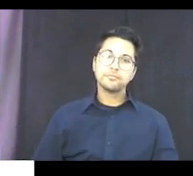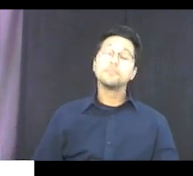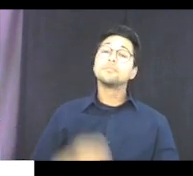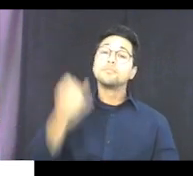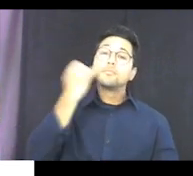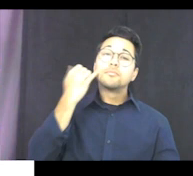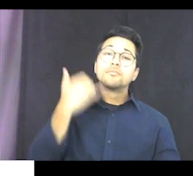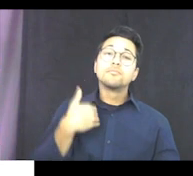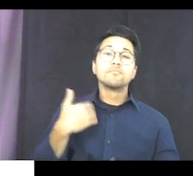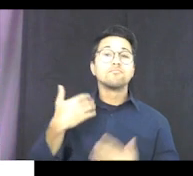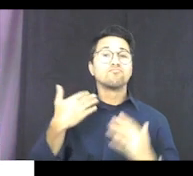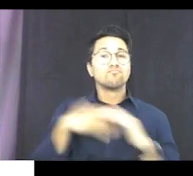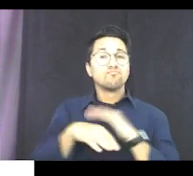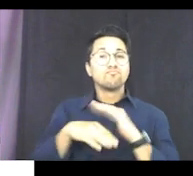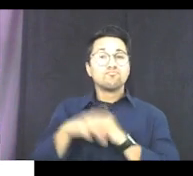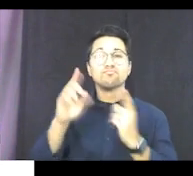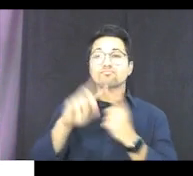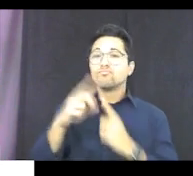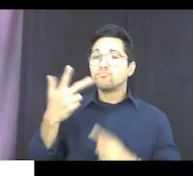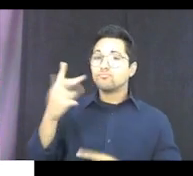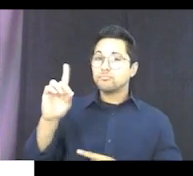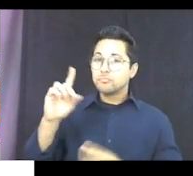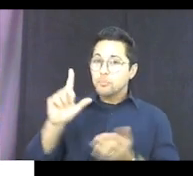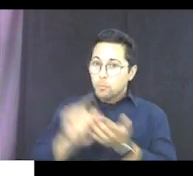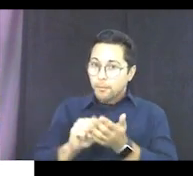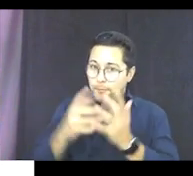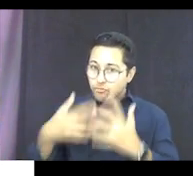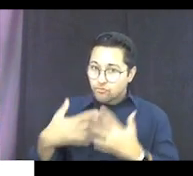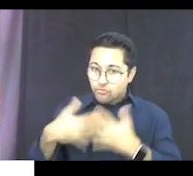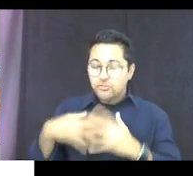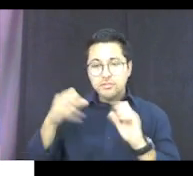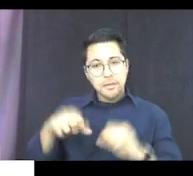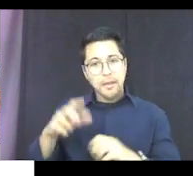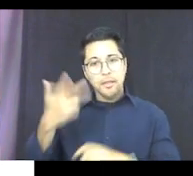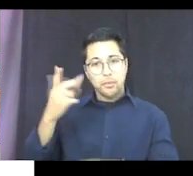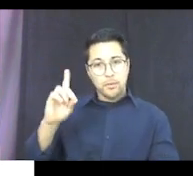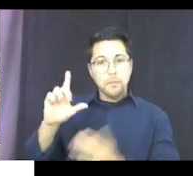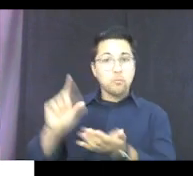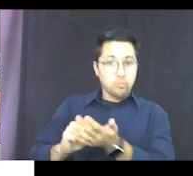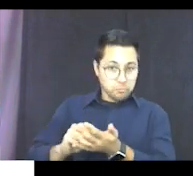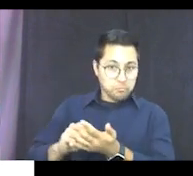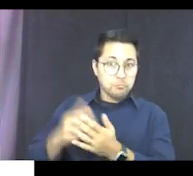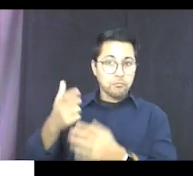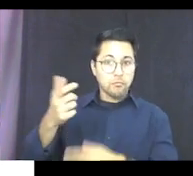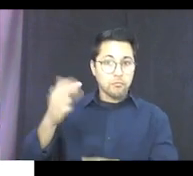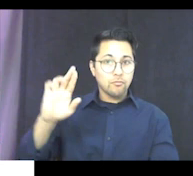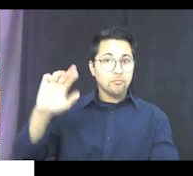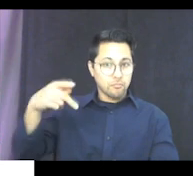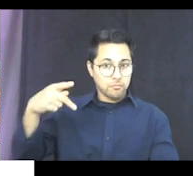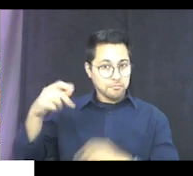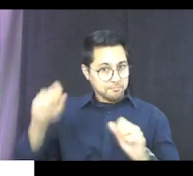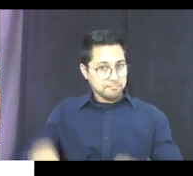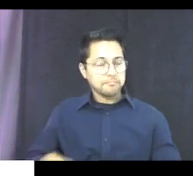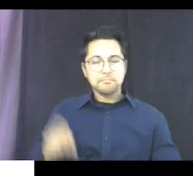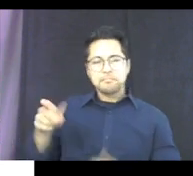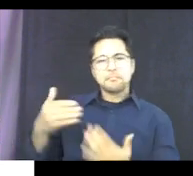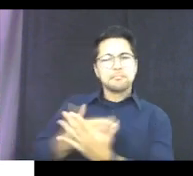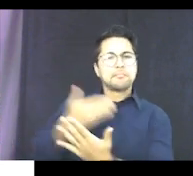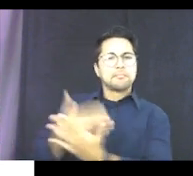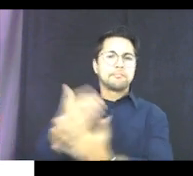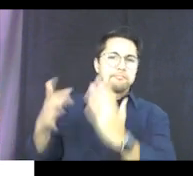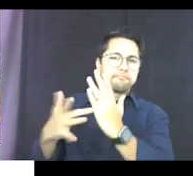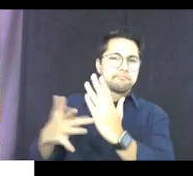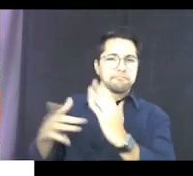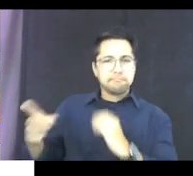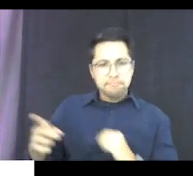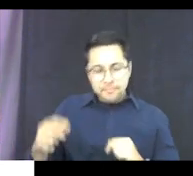If you have access to a 3D printer, you can also 3D print grips. So this is kind of a newer technology.